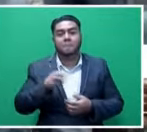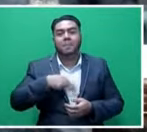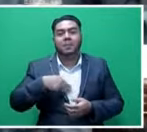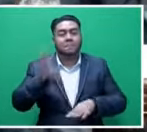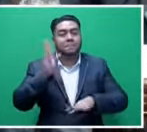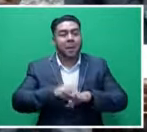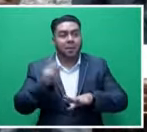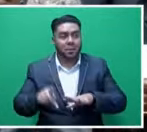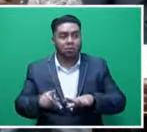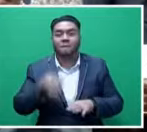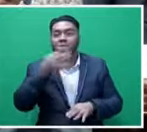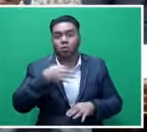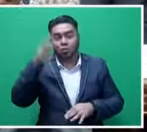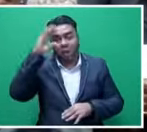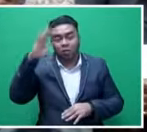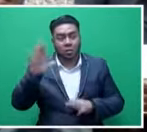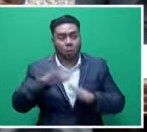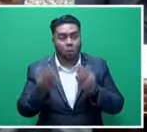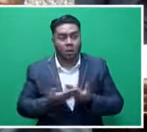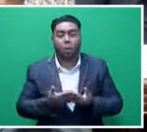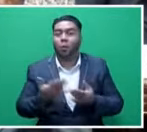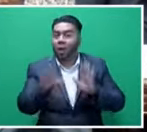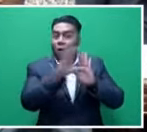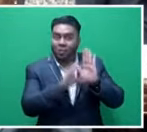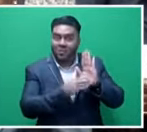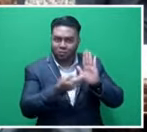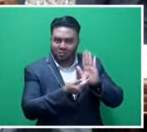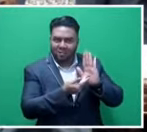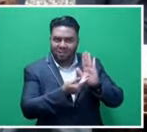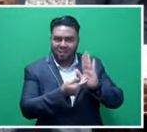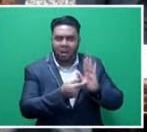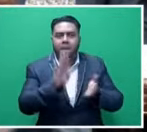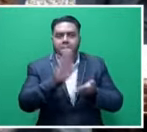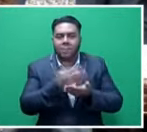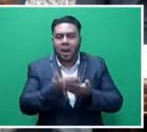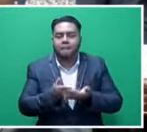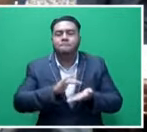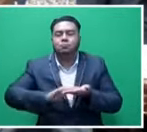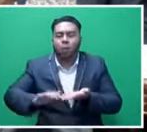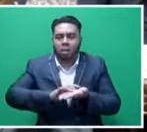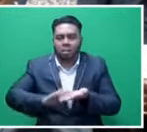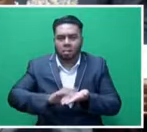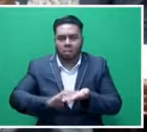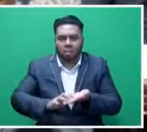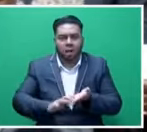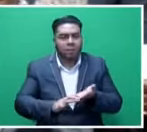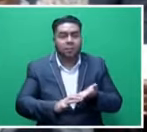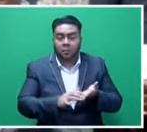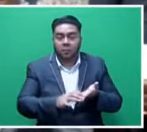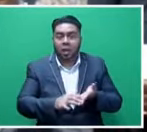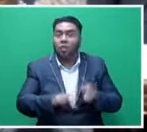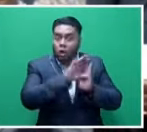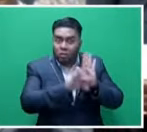in very few countries in the world where the constitution actually is translated into the braille language. In the English